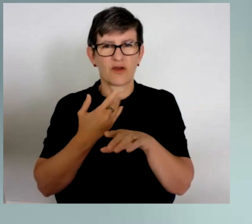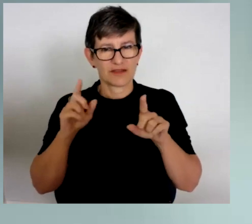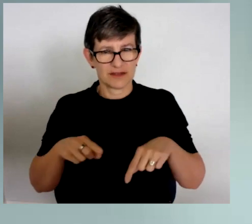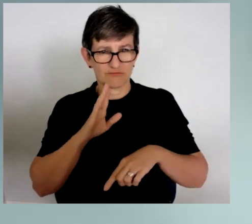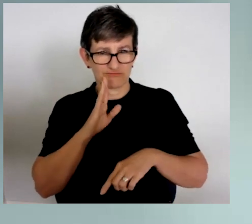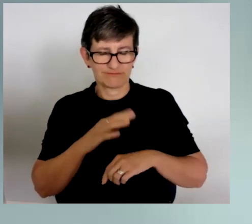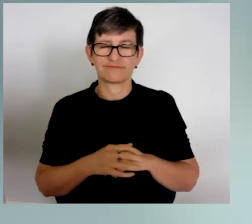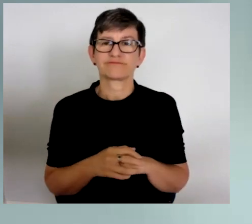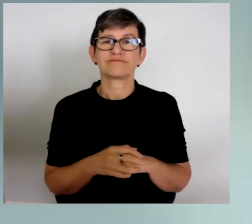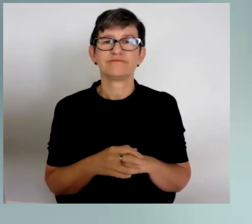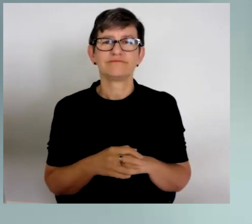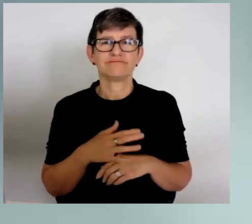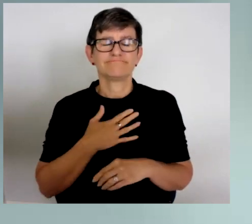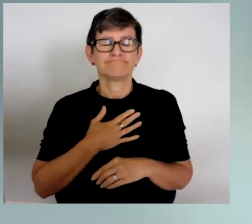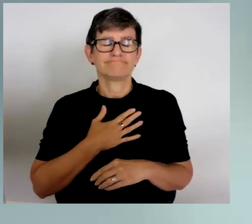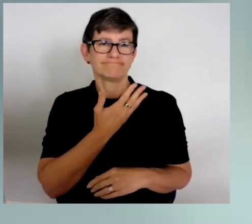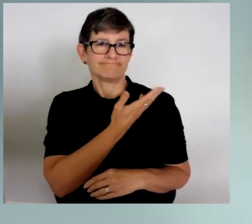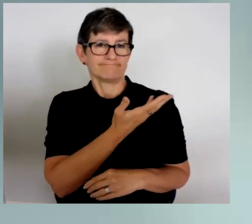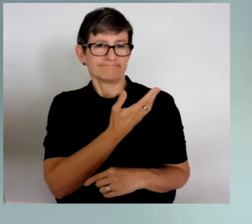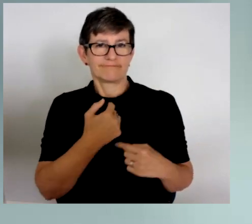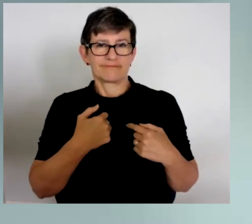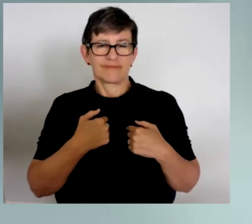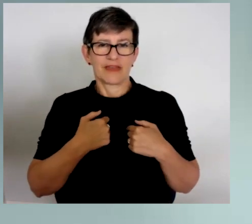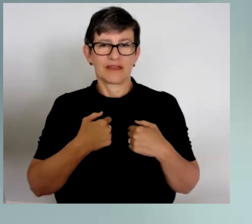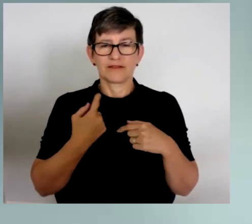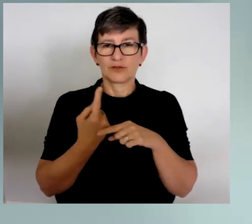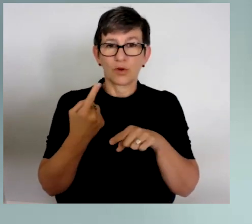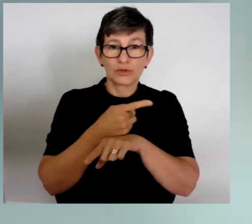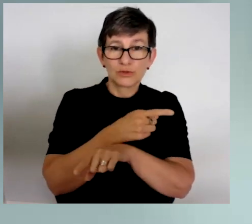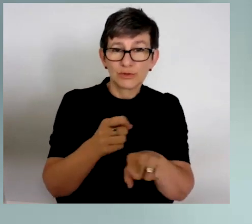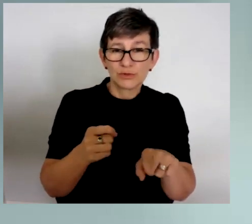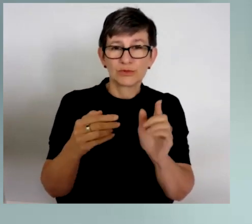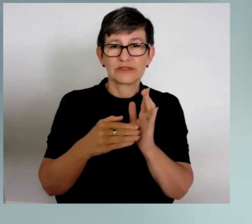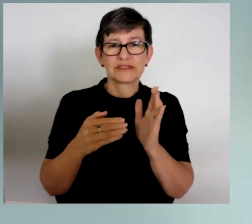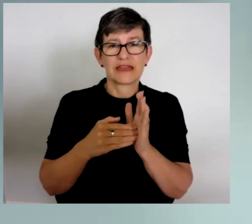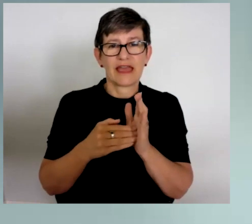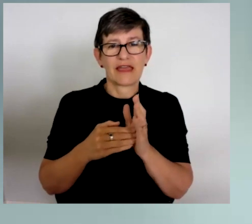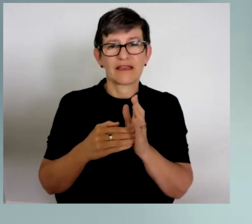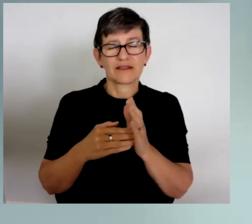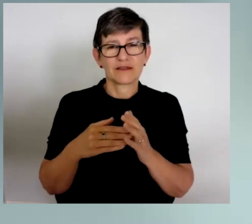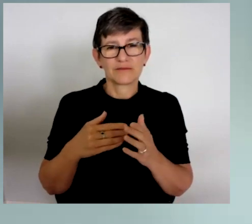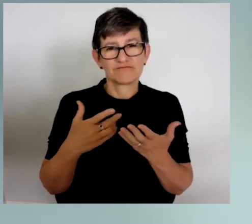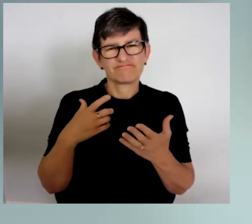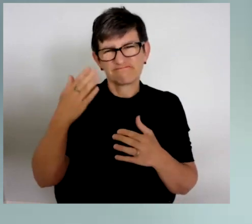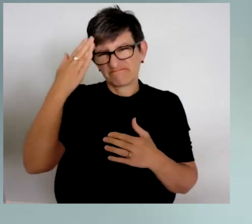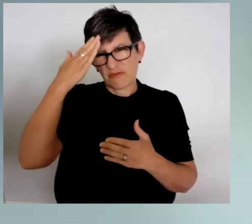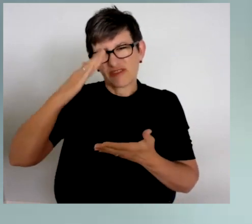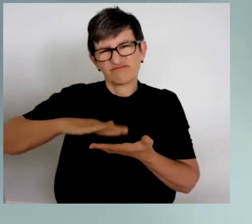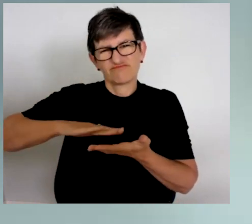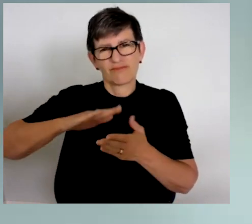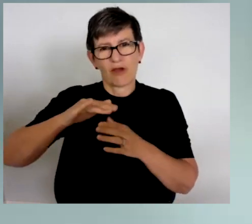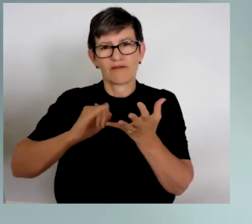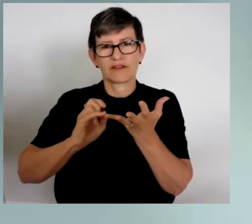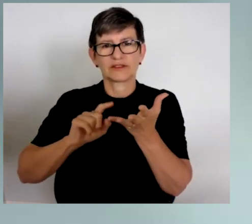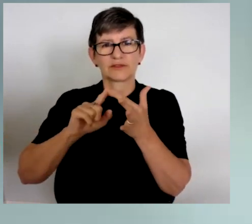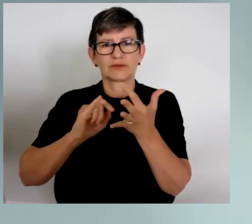It's a real honour to be speaking to you today in memory of Sue Salthouse. I